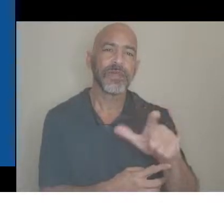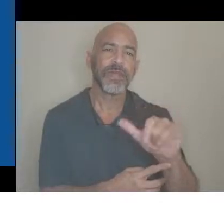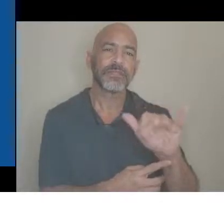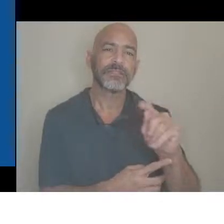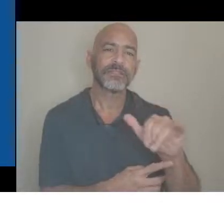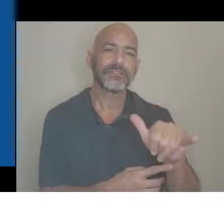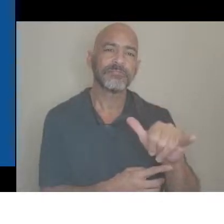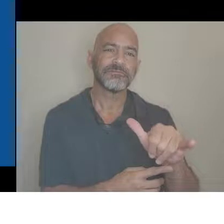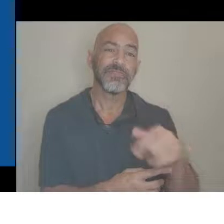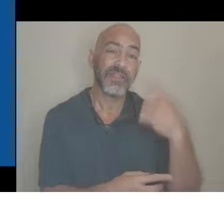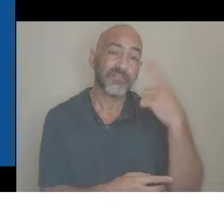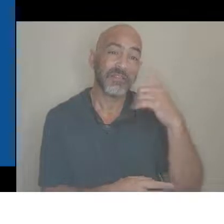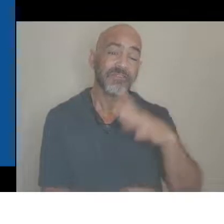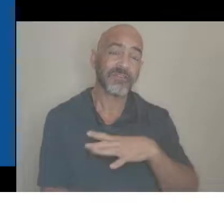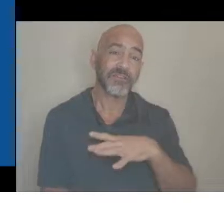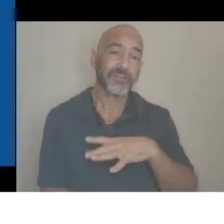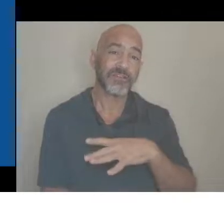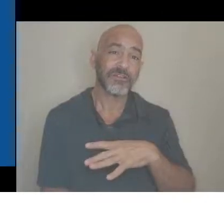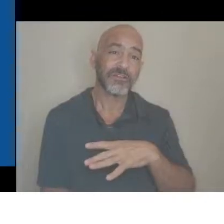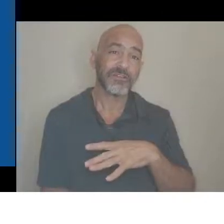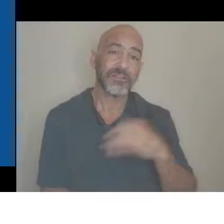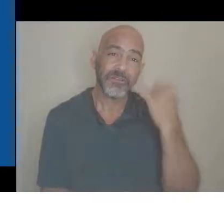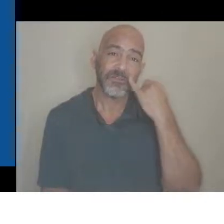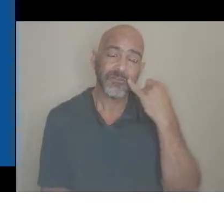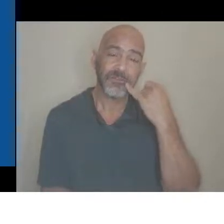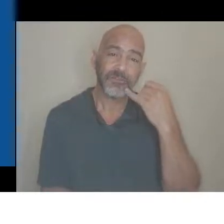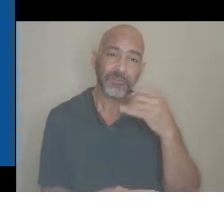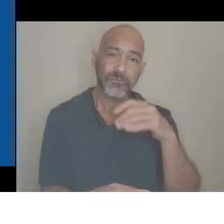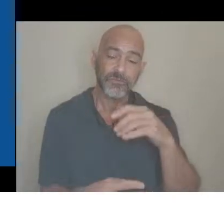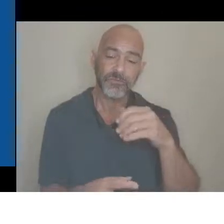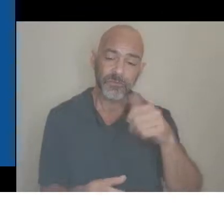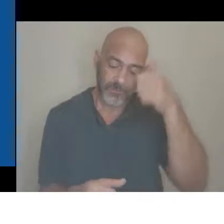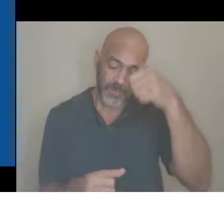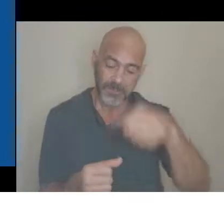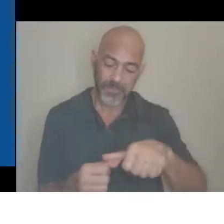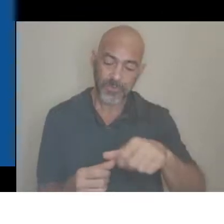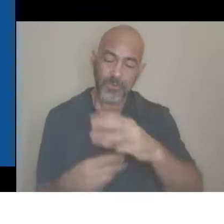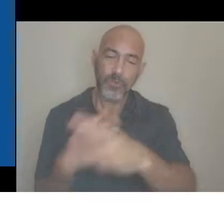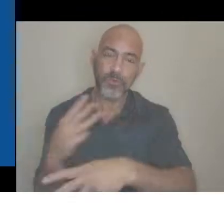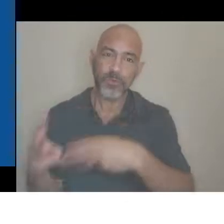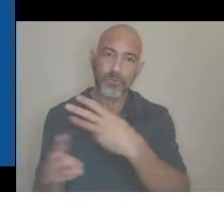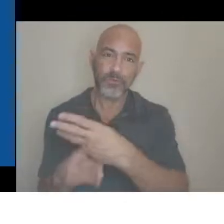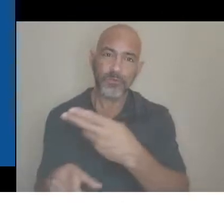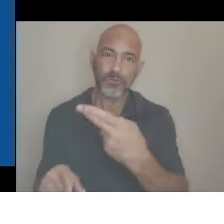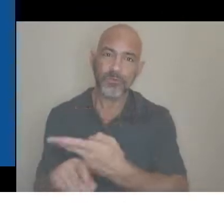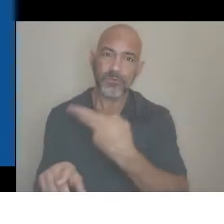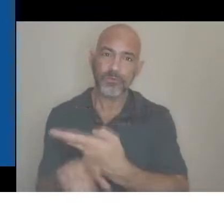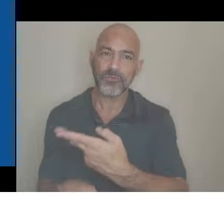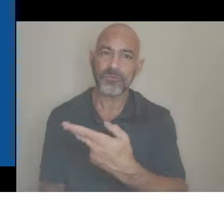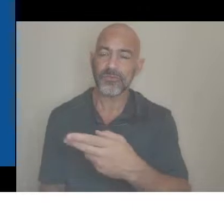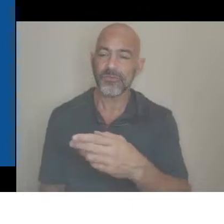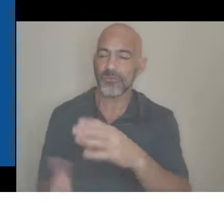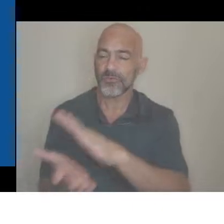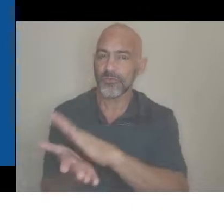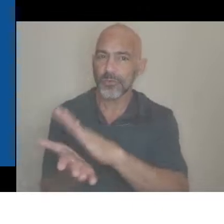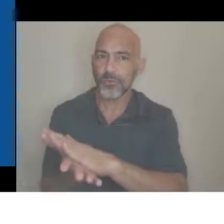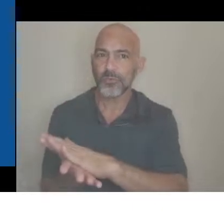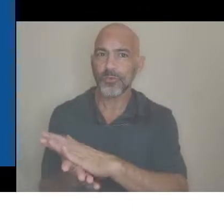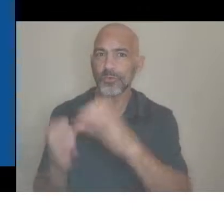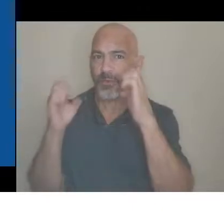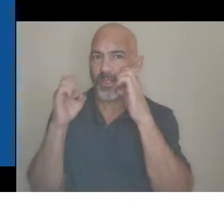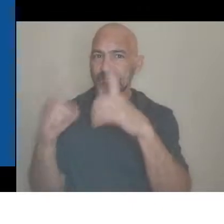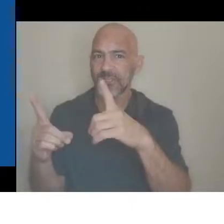in the world it's from, which is the gift, which is the school world and the education world.